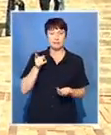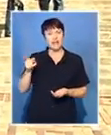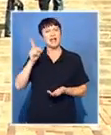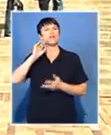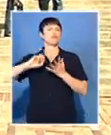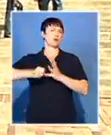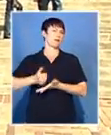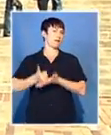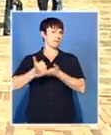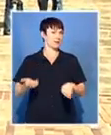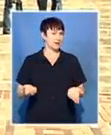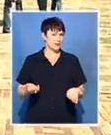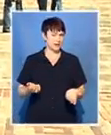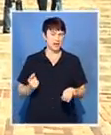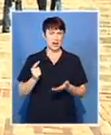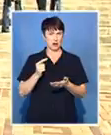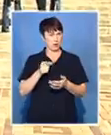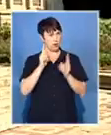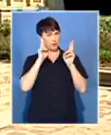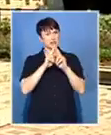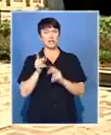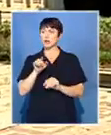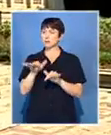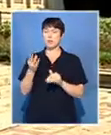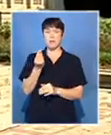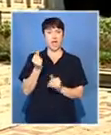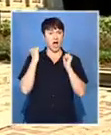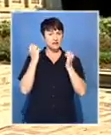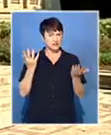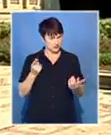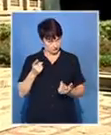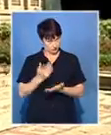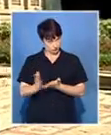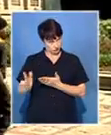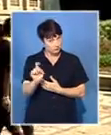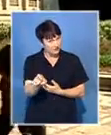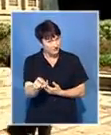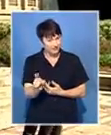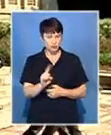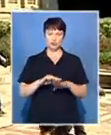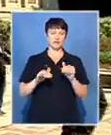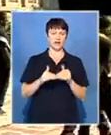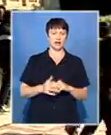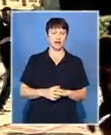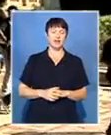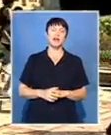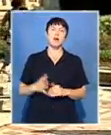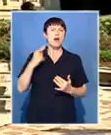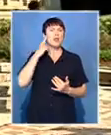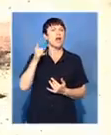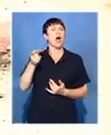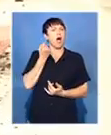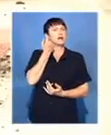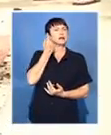Yeah, mean, people cannot be excluded from an institution because they don't have money. They're fighting for good causes, but I think they're doing it in the wrong way.